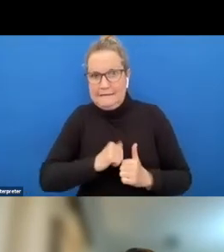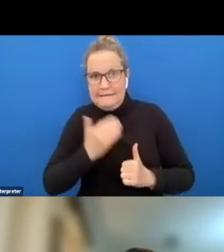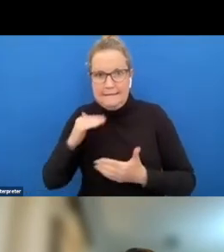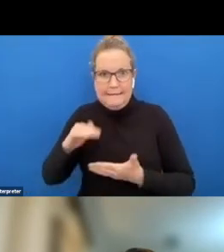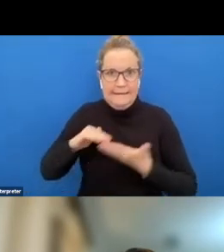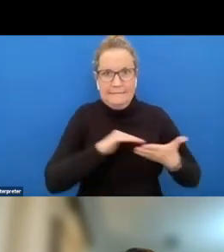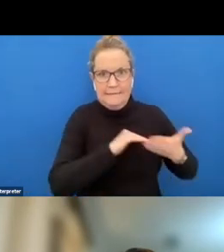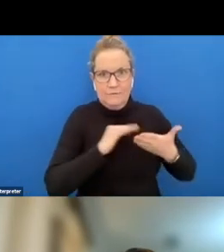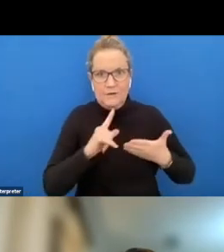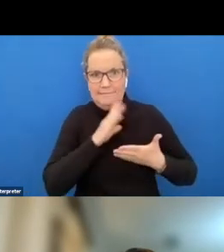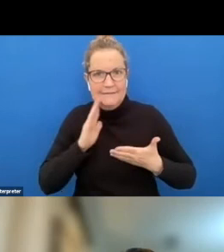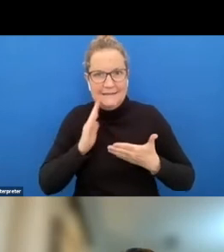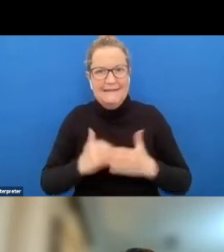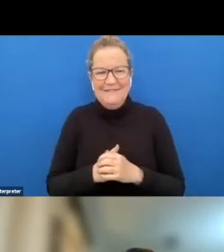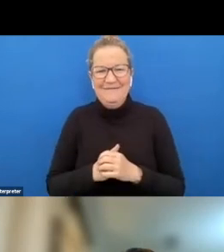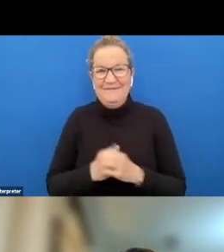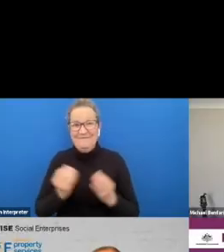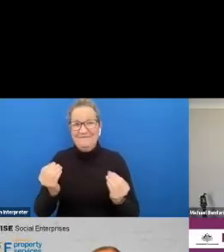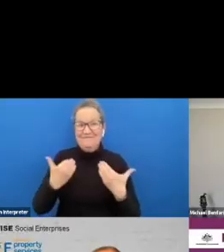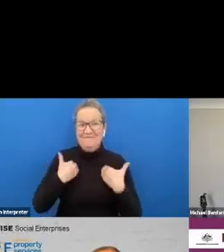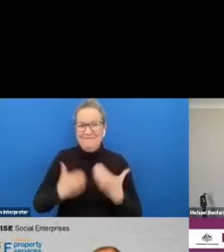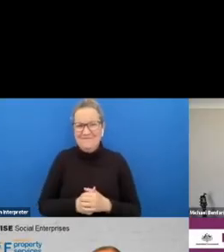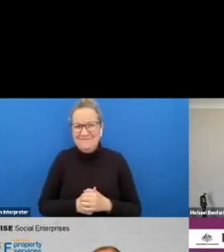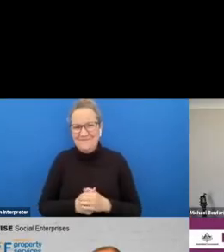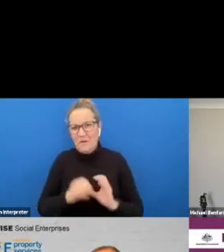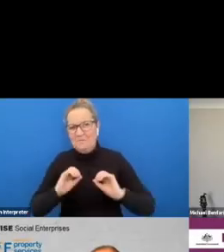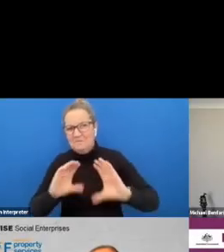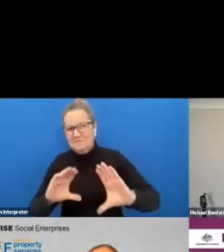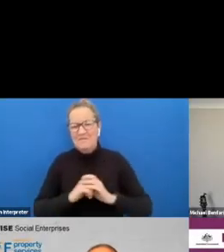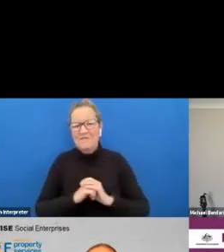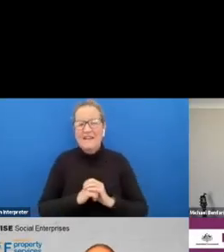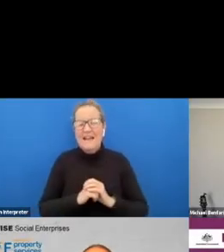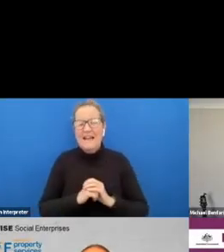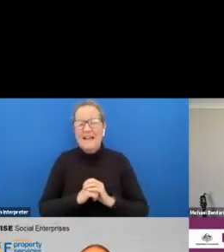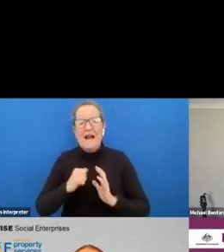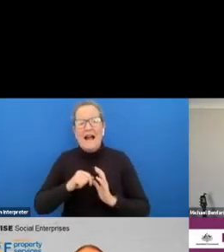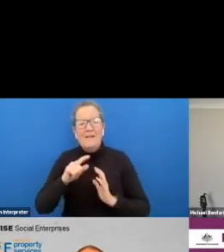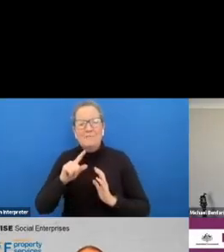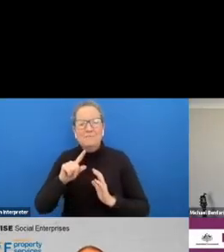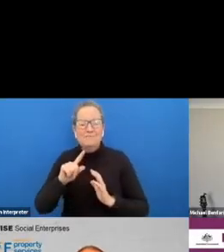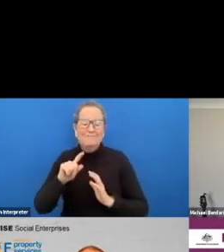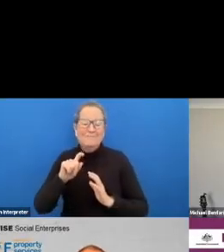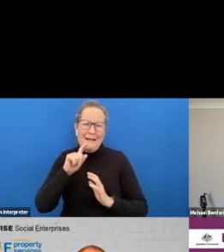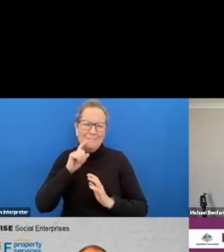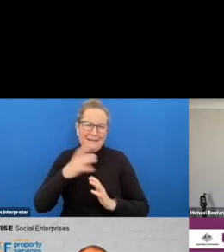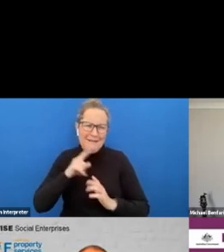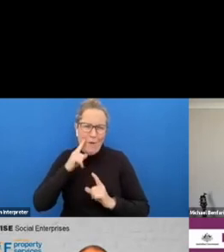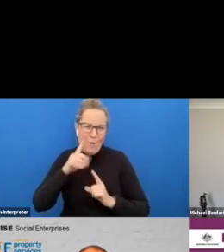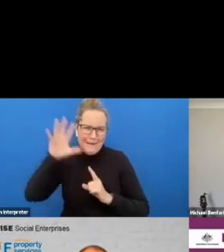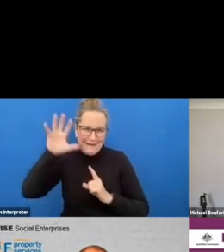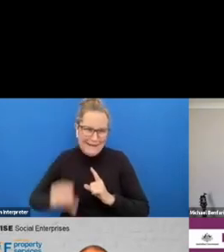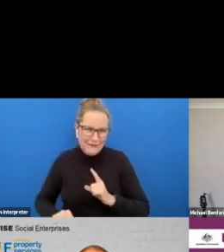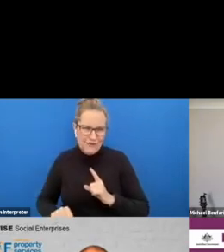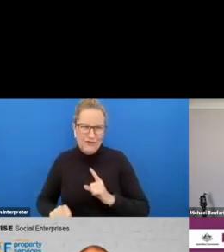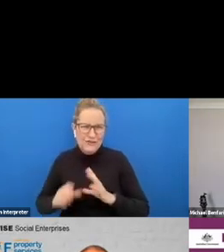things that i miss um because i i'm i probably won't cover everything or won't notice everything that's in there i know there's a lot of